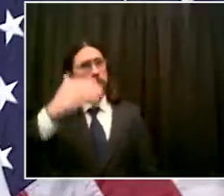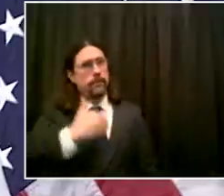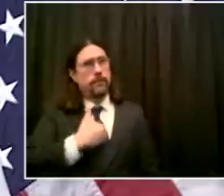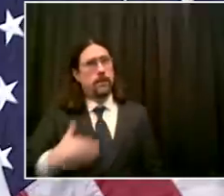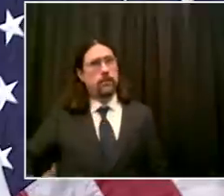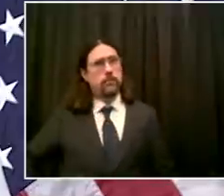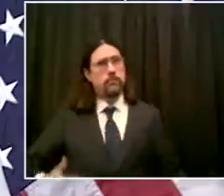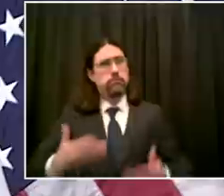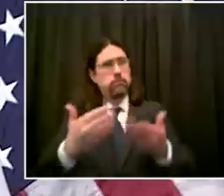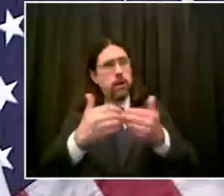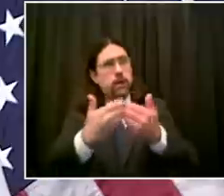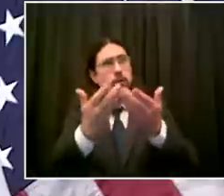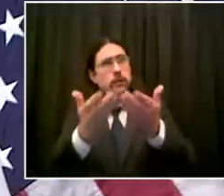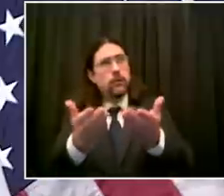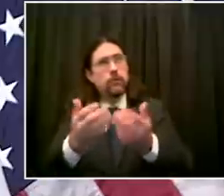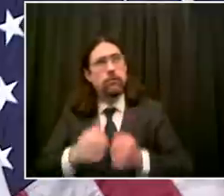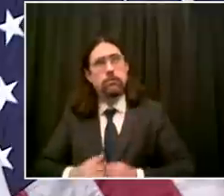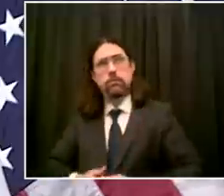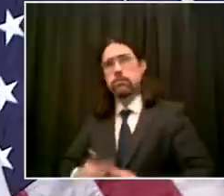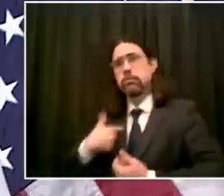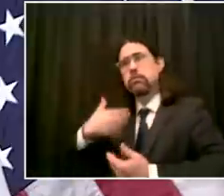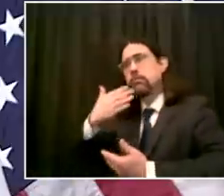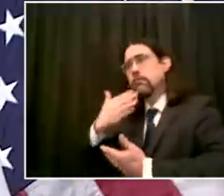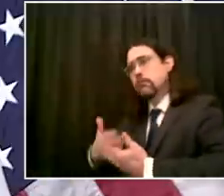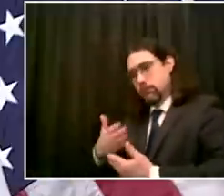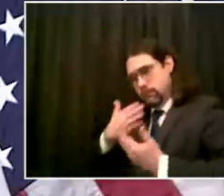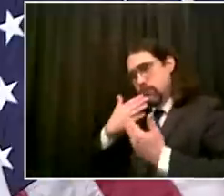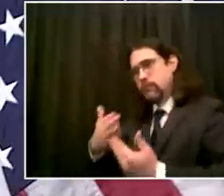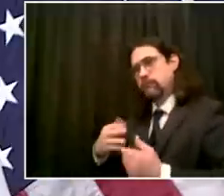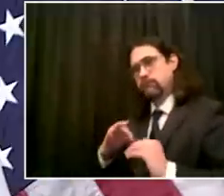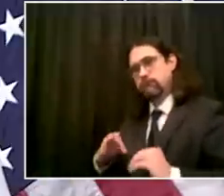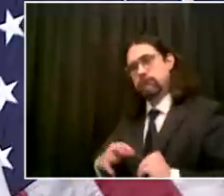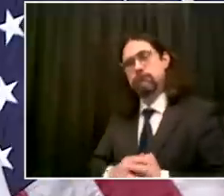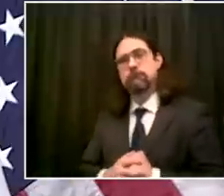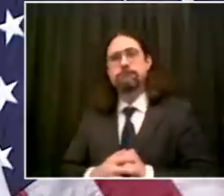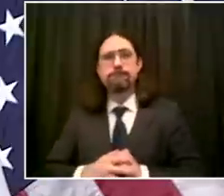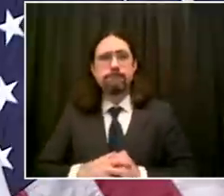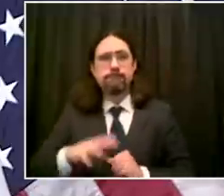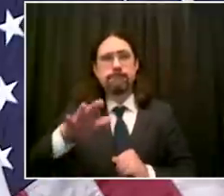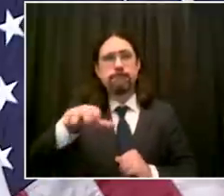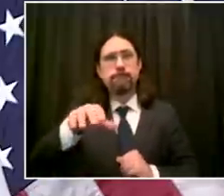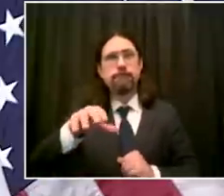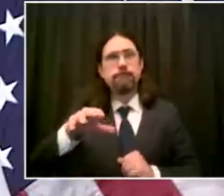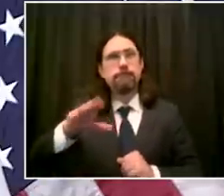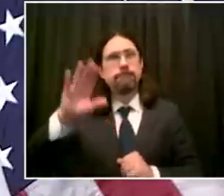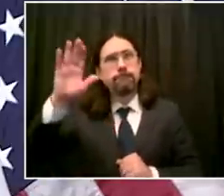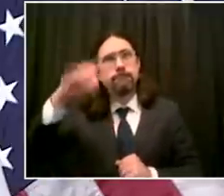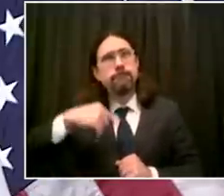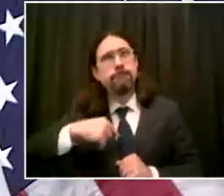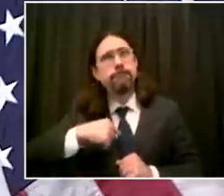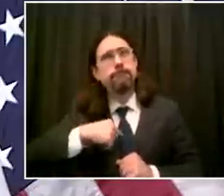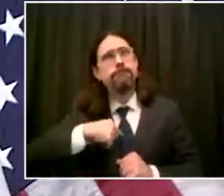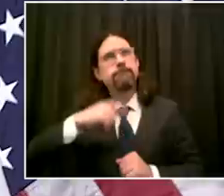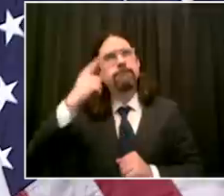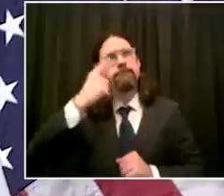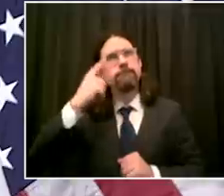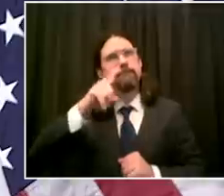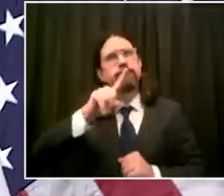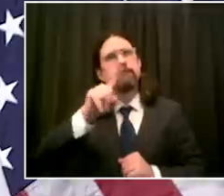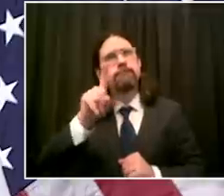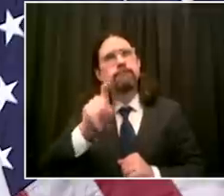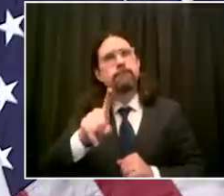look the covid tracking center is saying that in some jurisdictions nationwide there are